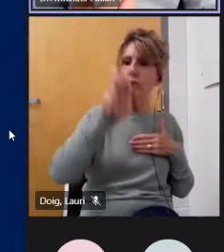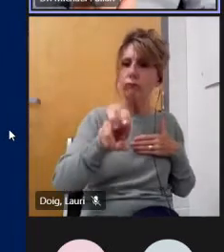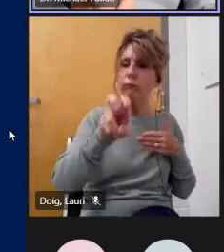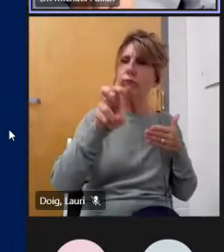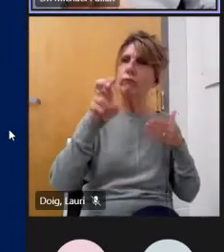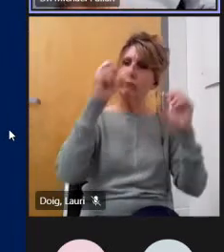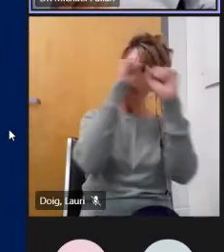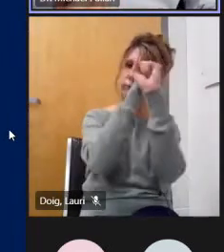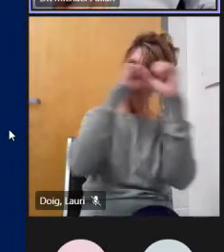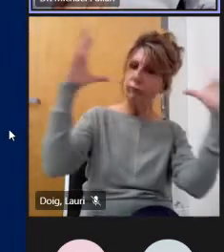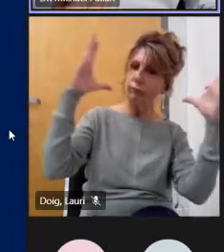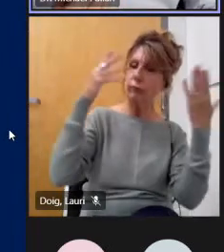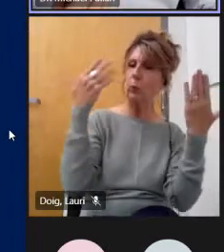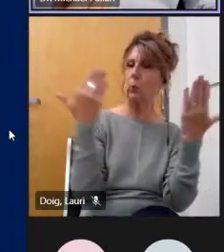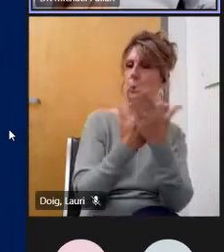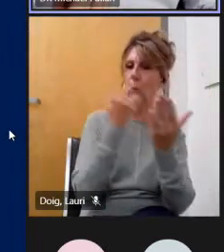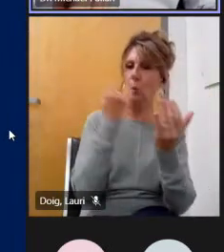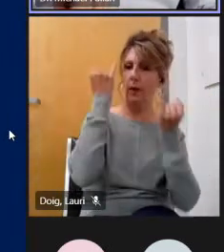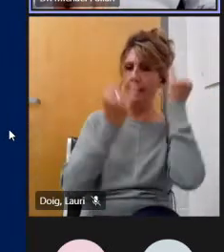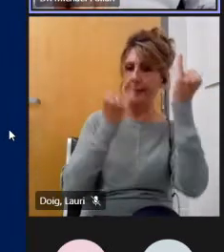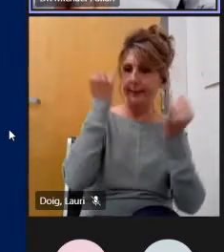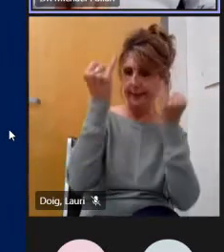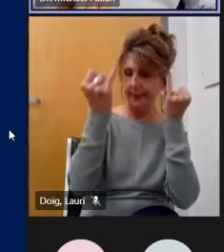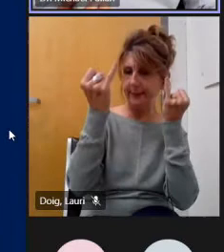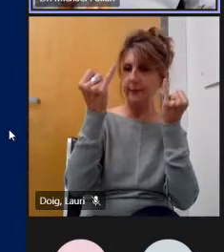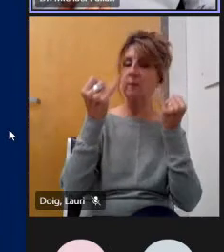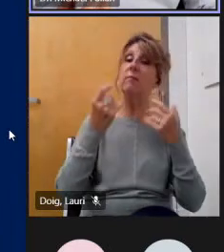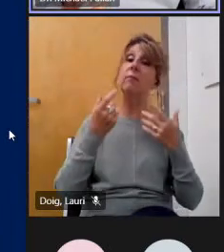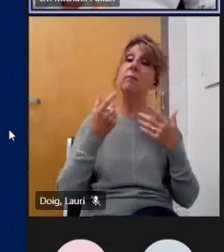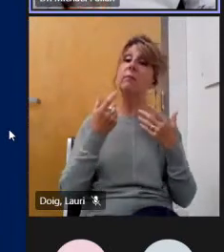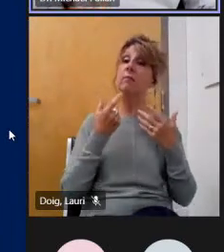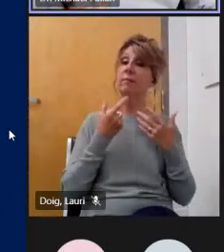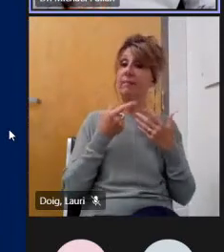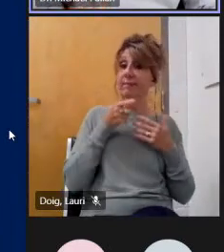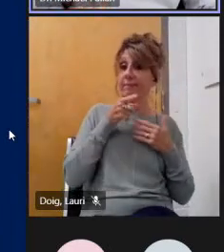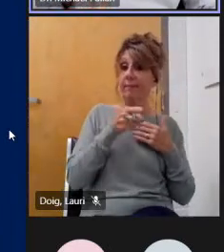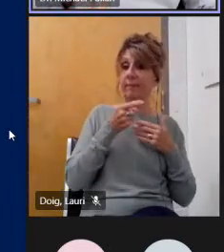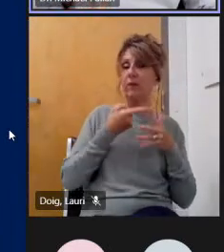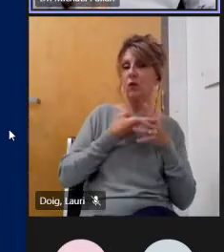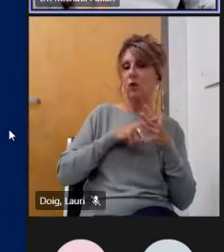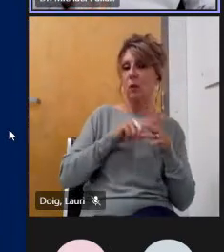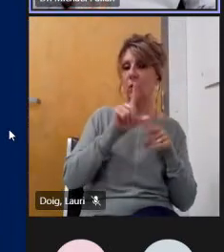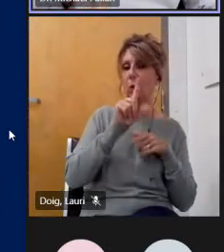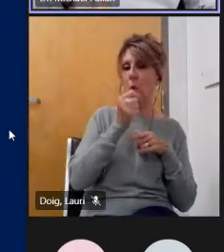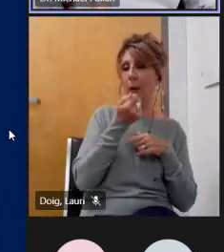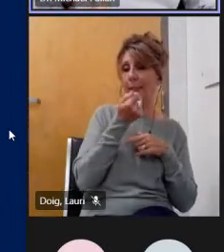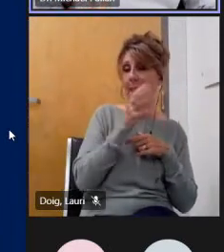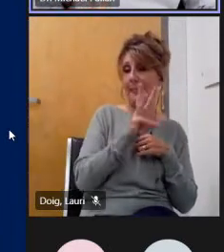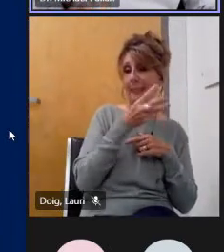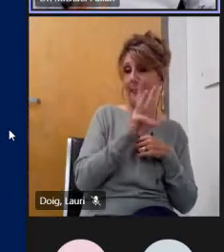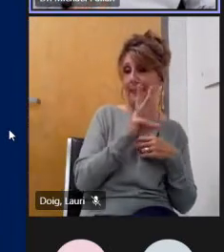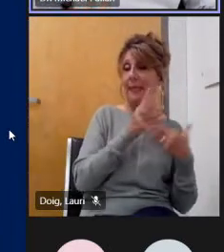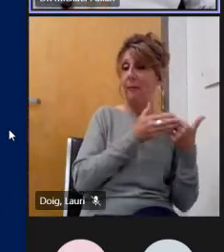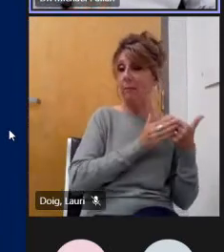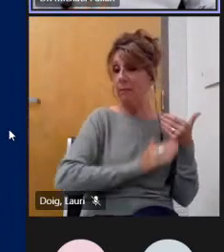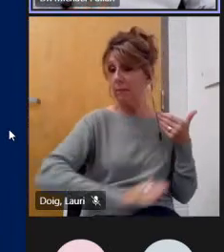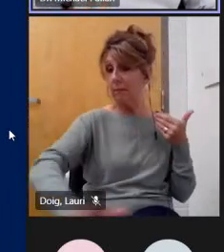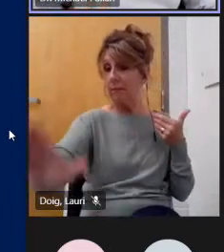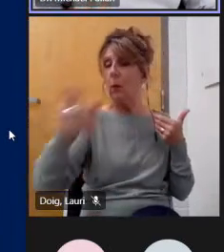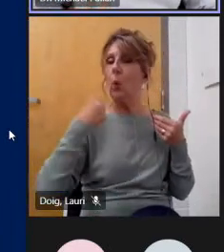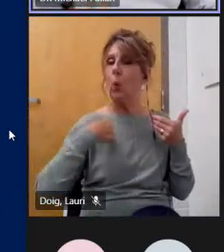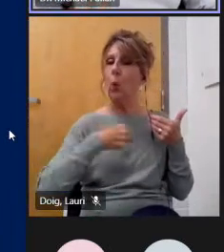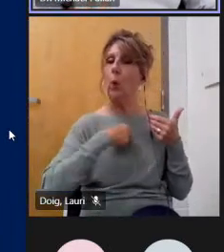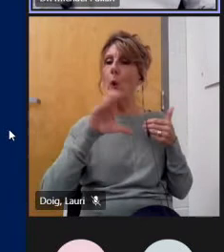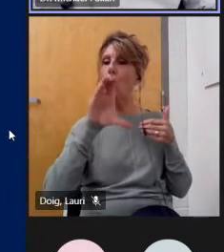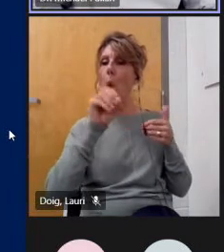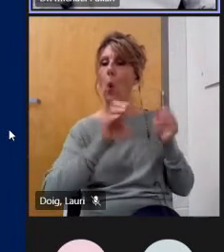we formulated and since 2016 we have been co-developing it with schools in 12 countries sets of schools